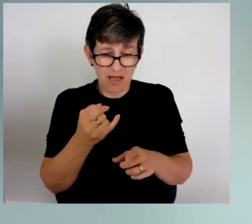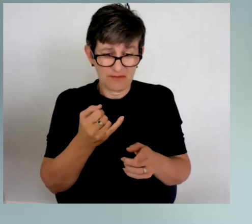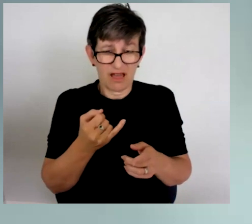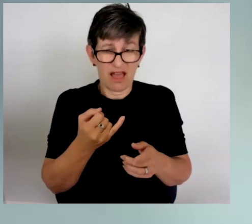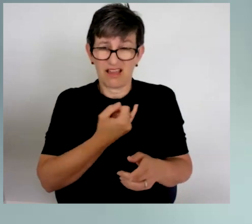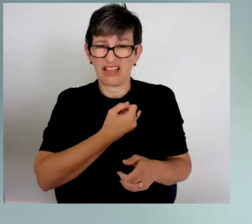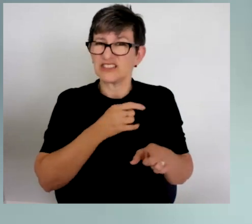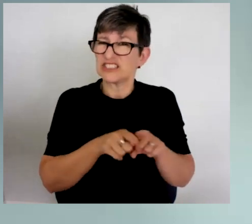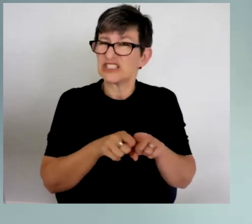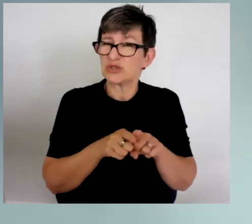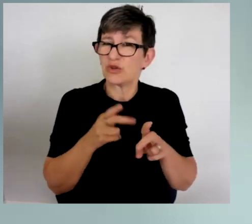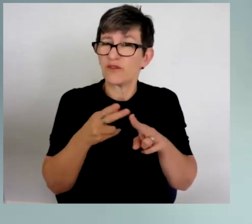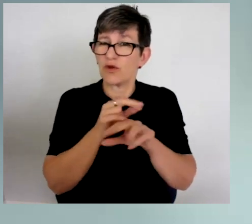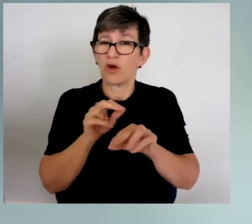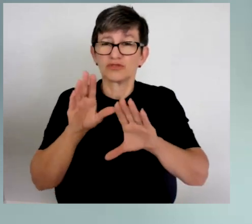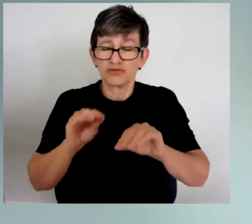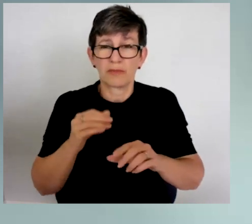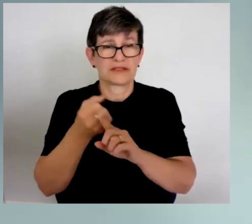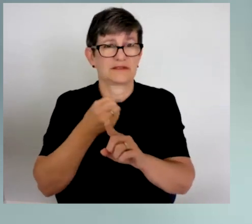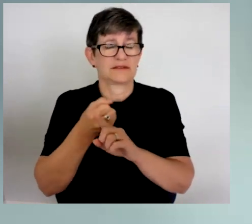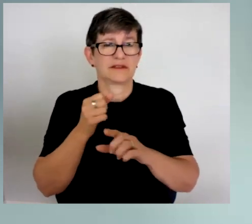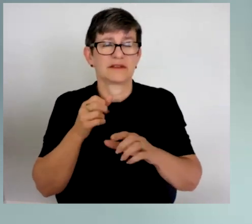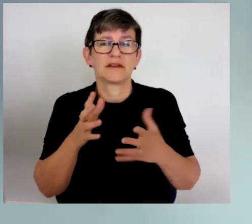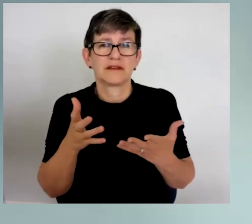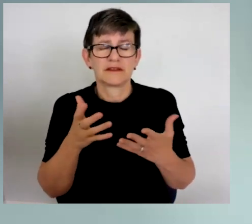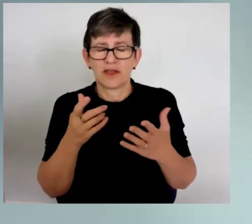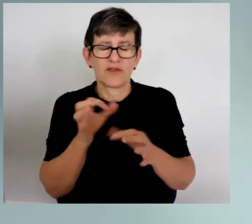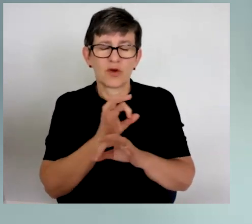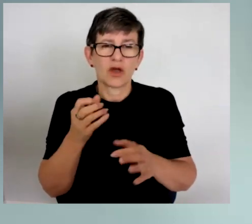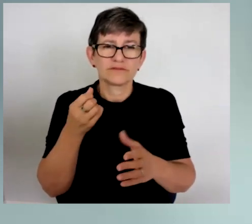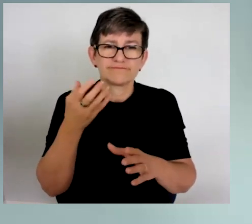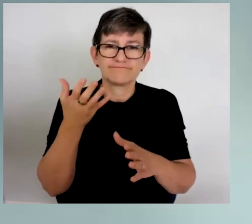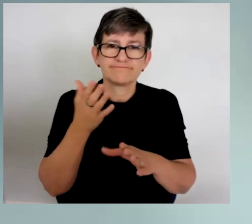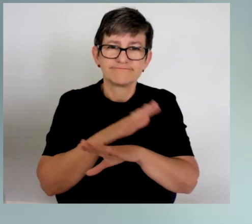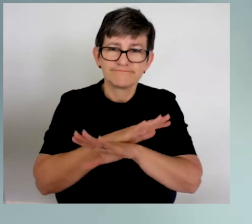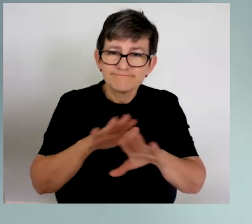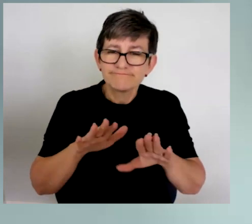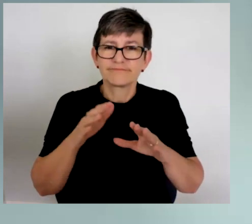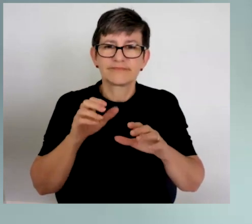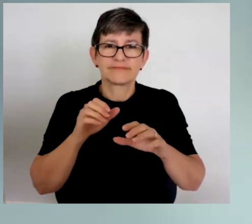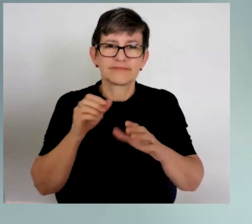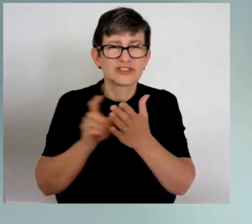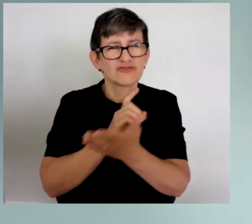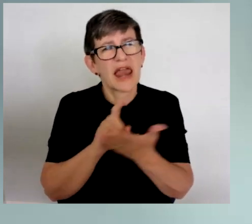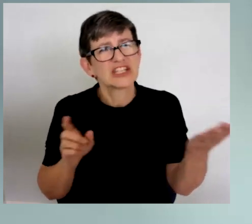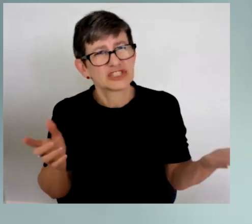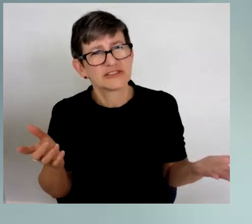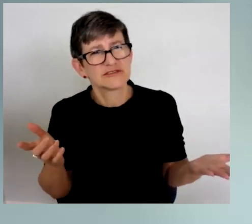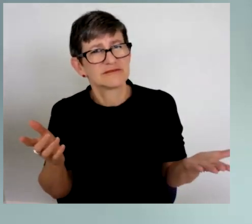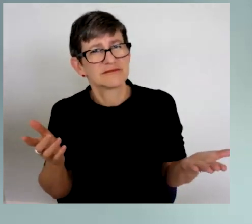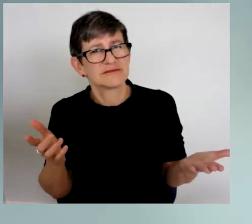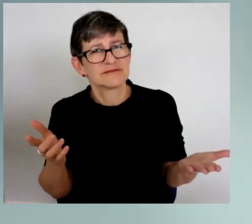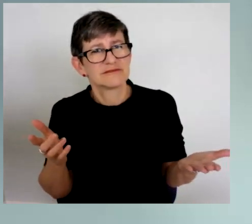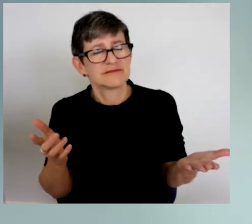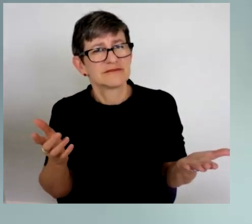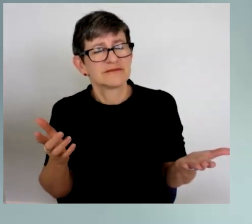the discrimination that we're all here to remove. So, you know, that was a really